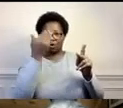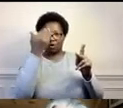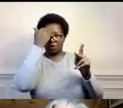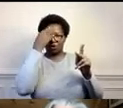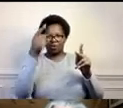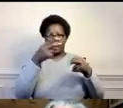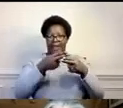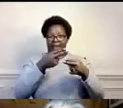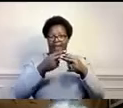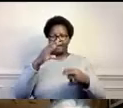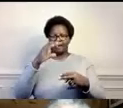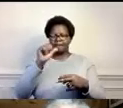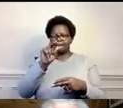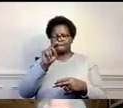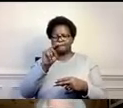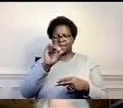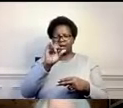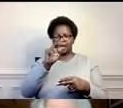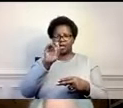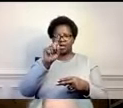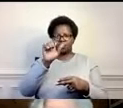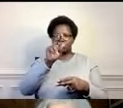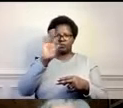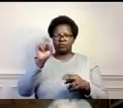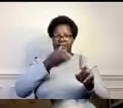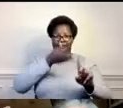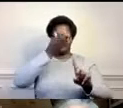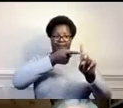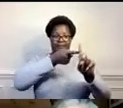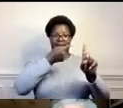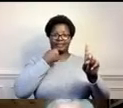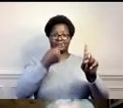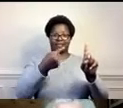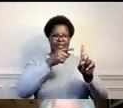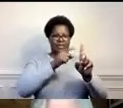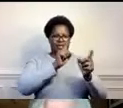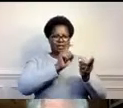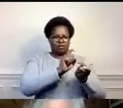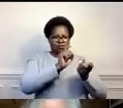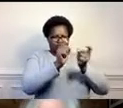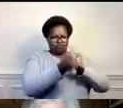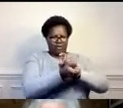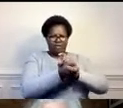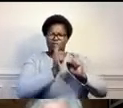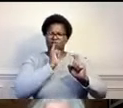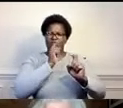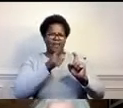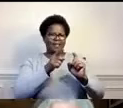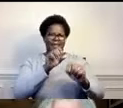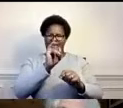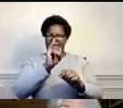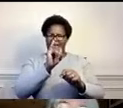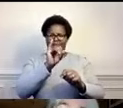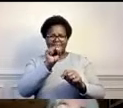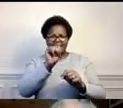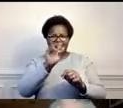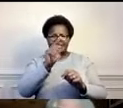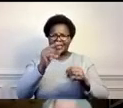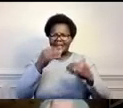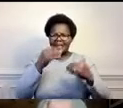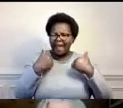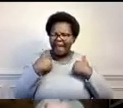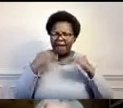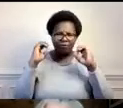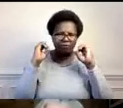with canonization it's it's basically making a human being into a saint largely in catholic religion so the